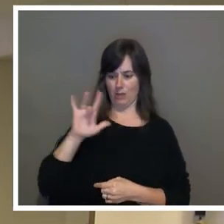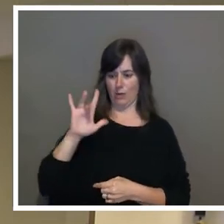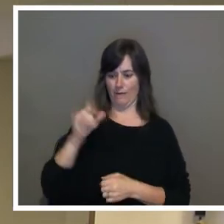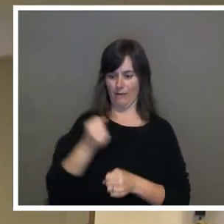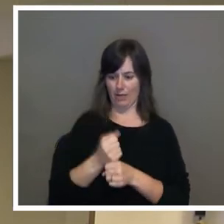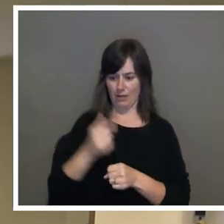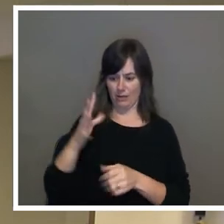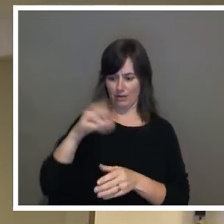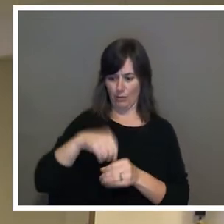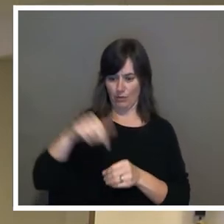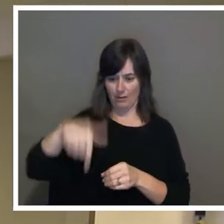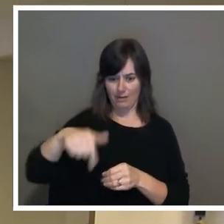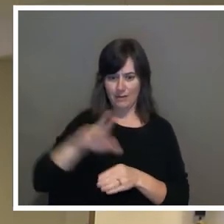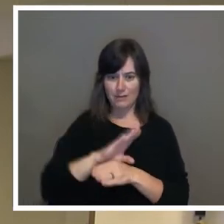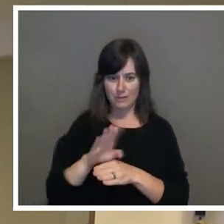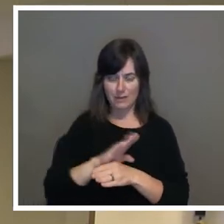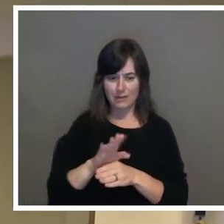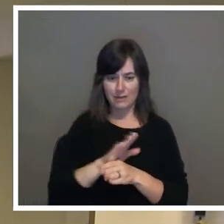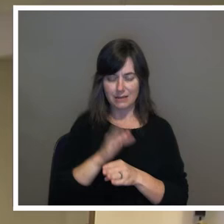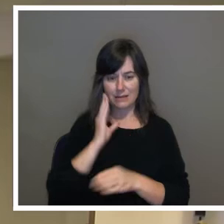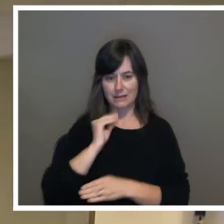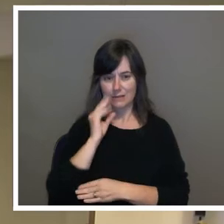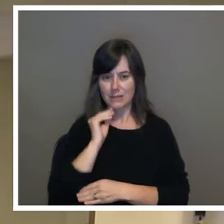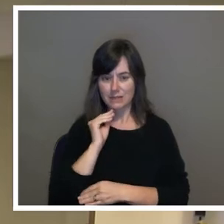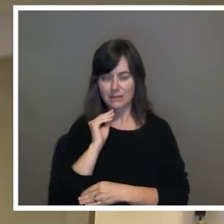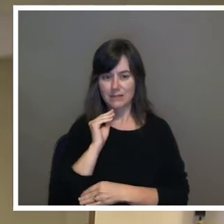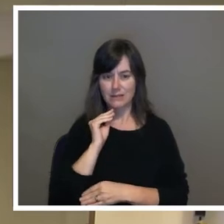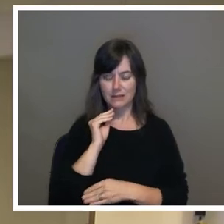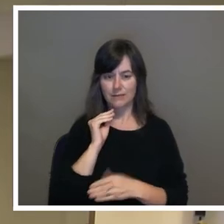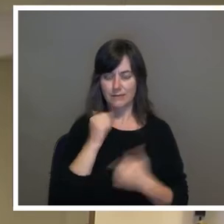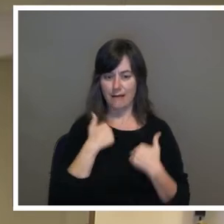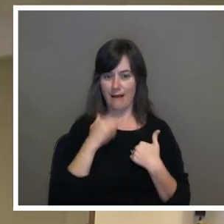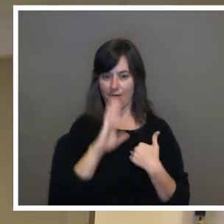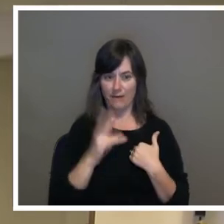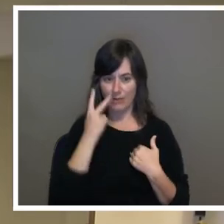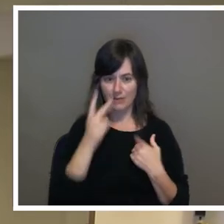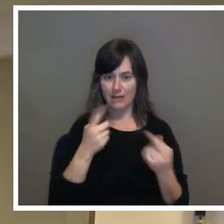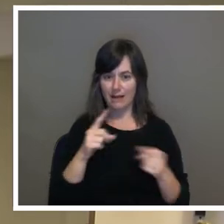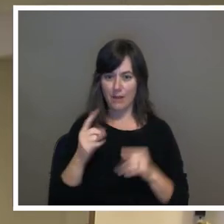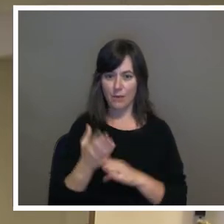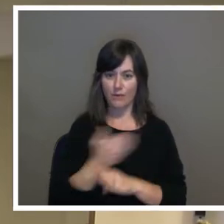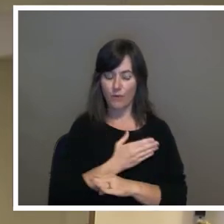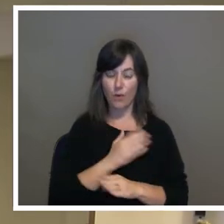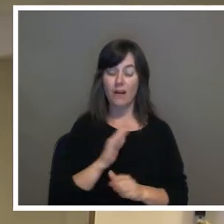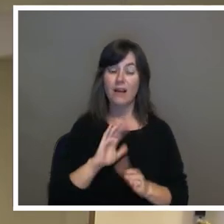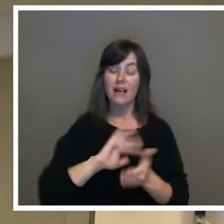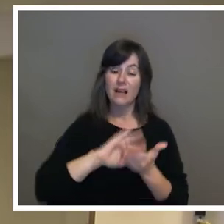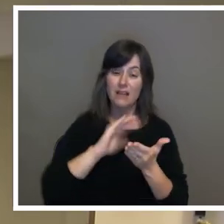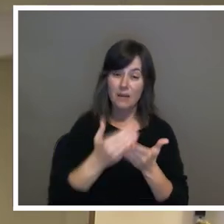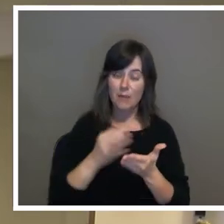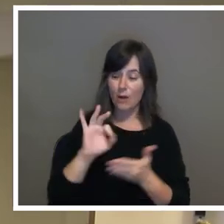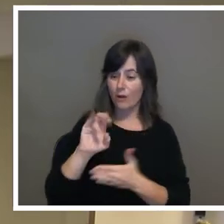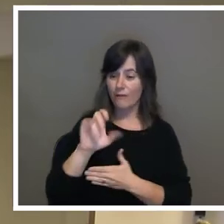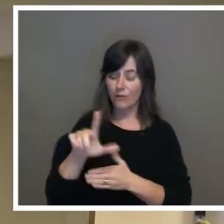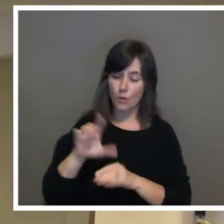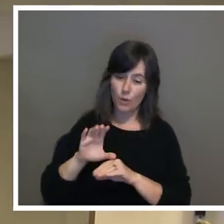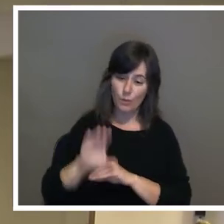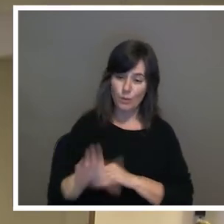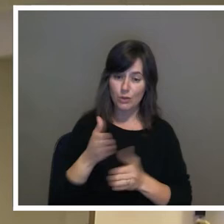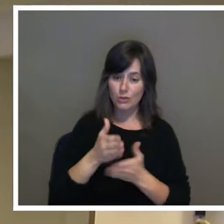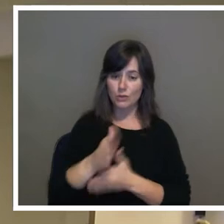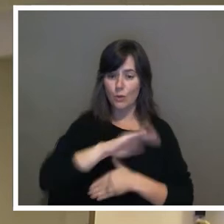the the the amount of fuel that was pushed through all systems in Texas